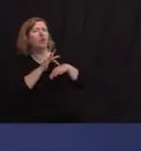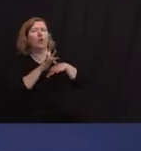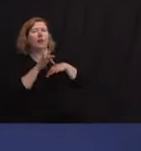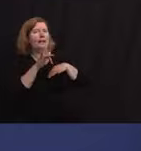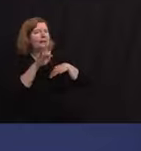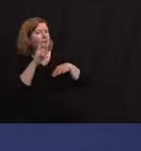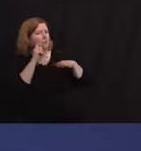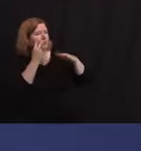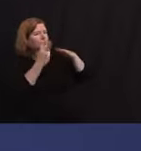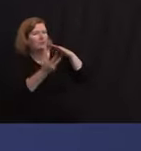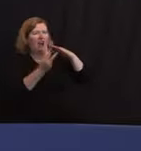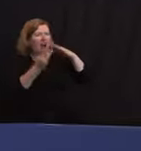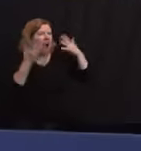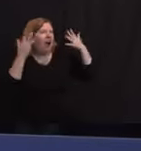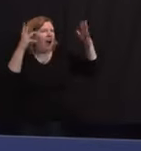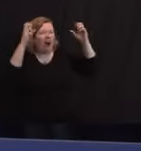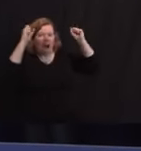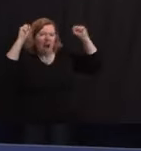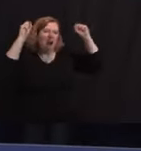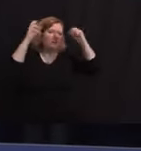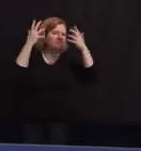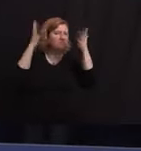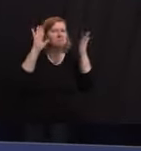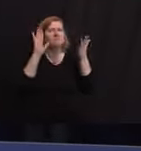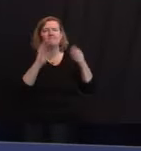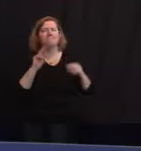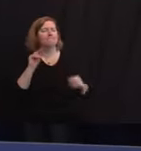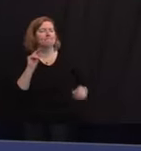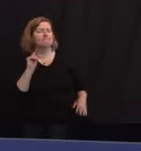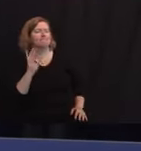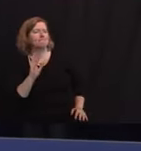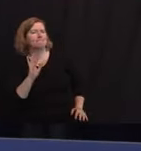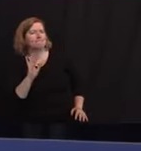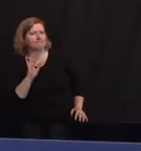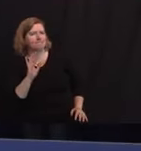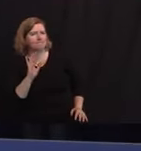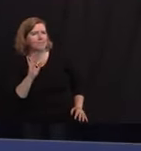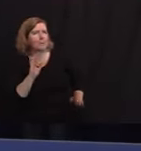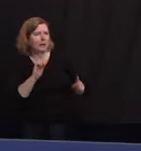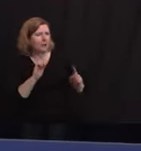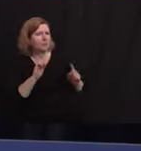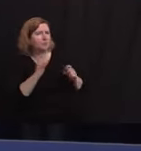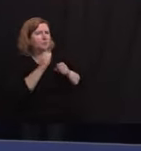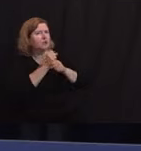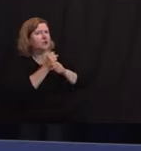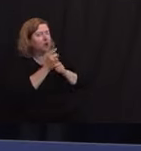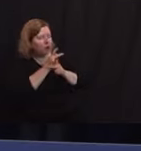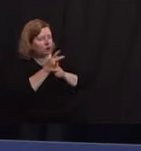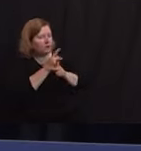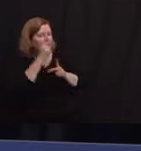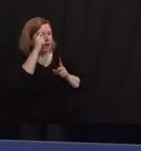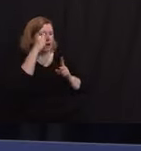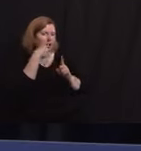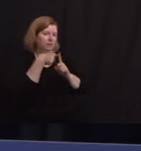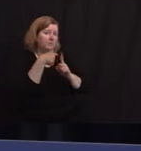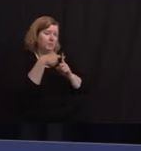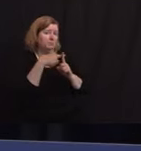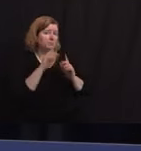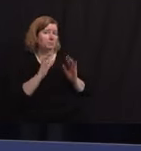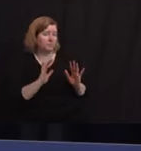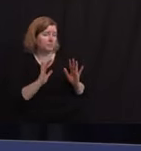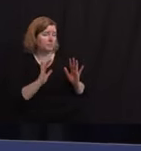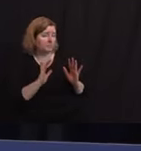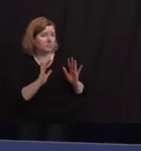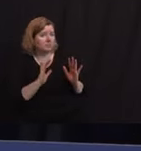what our trajectory is right now. But I think we can be cautiously optimistic. For example, when we look at